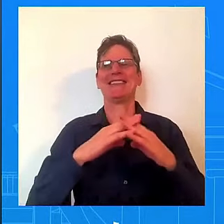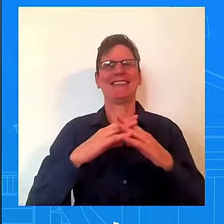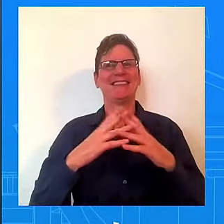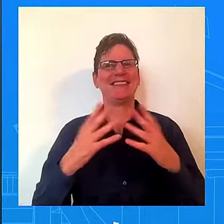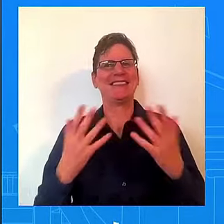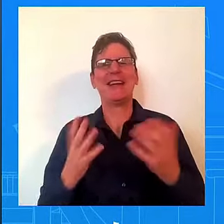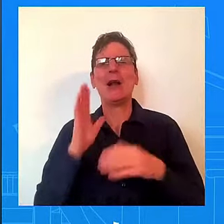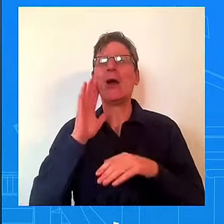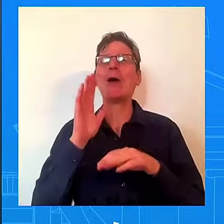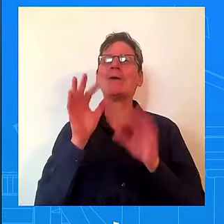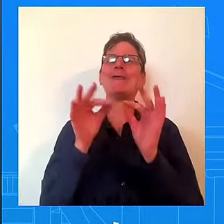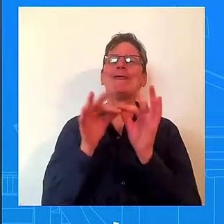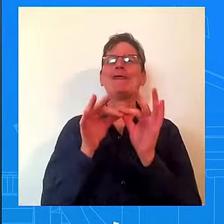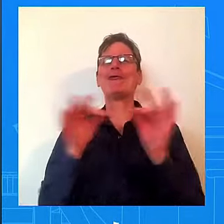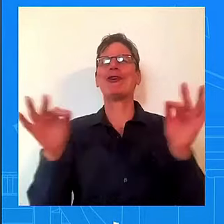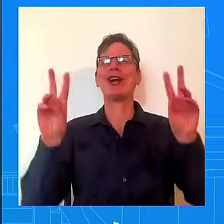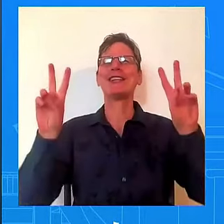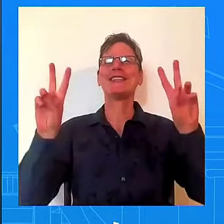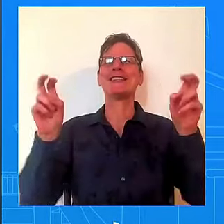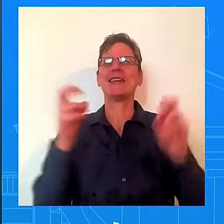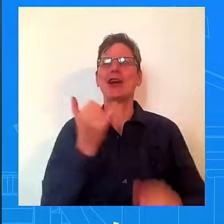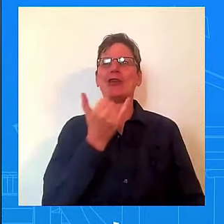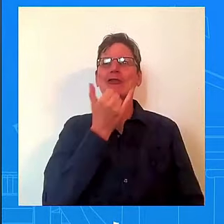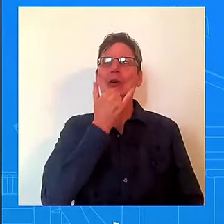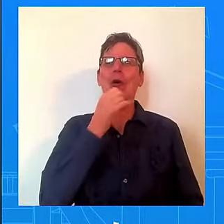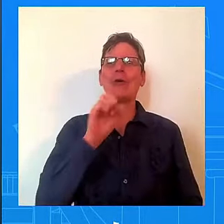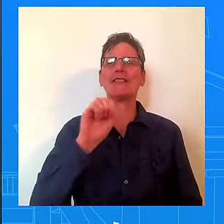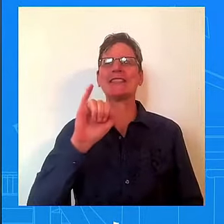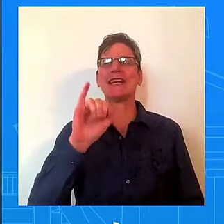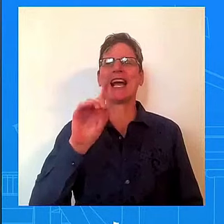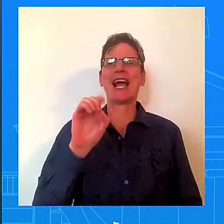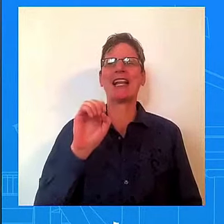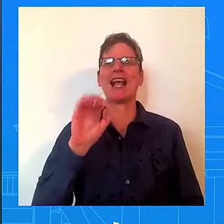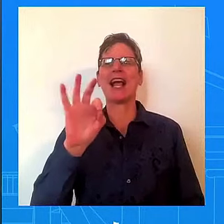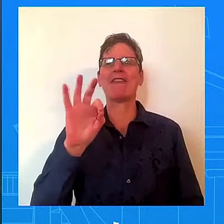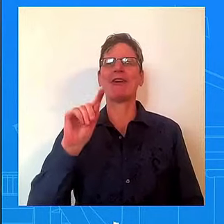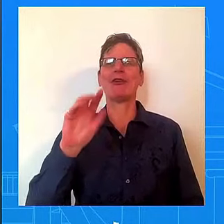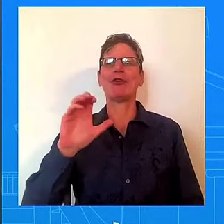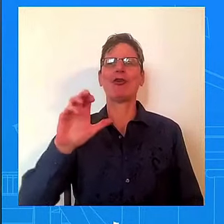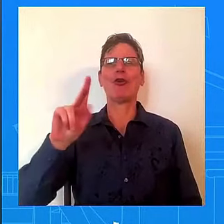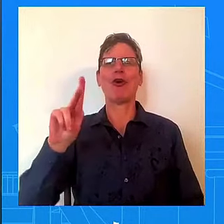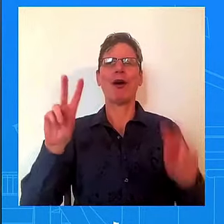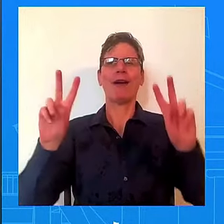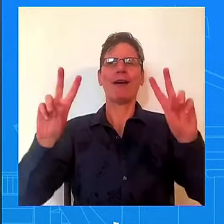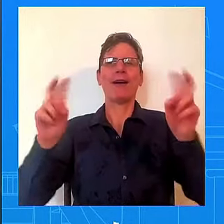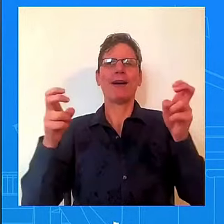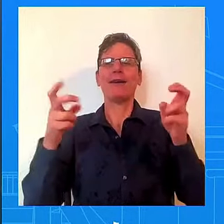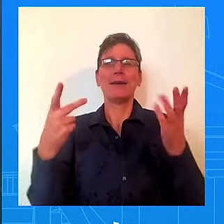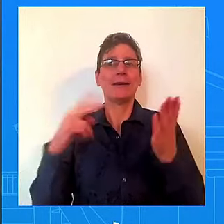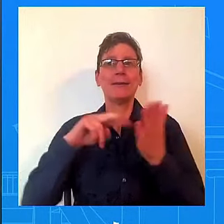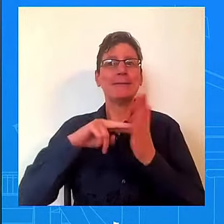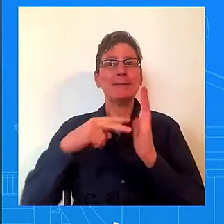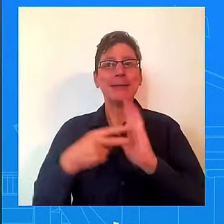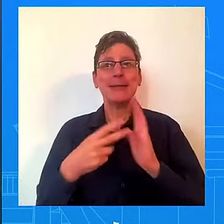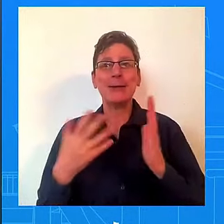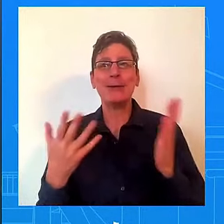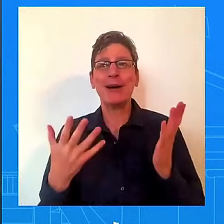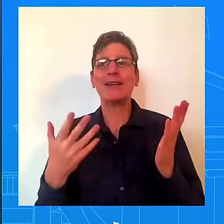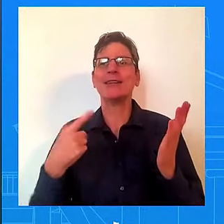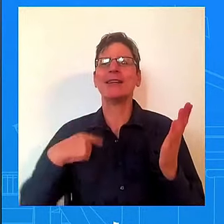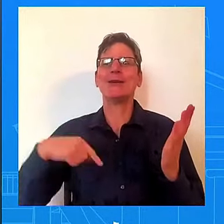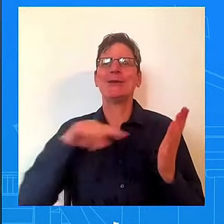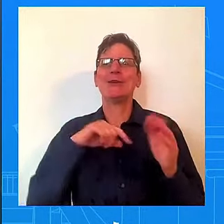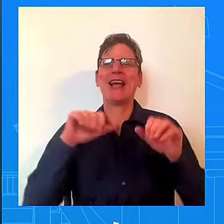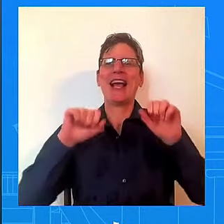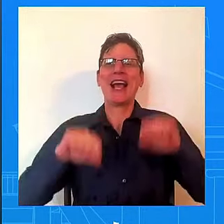tells you everything you need to know about our awareness deep down that infrastructure can divide just as much as